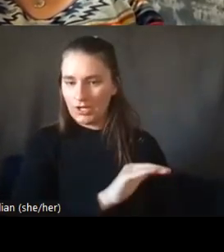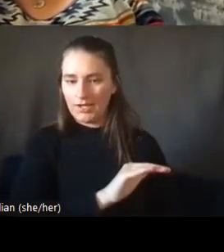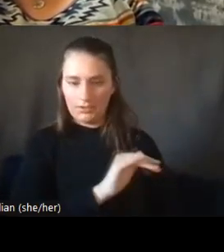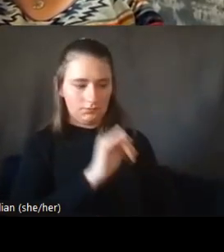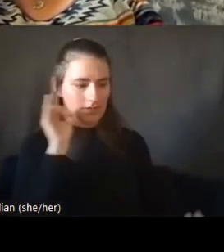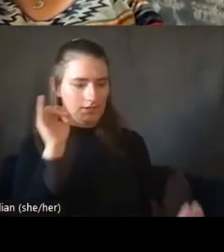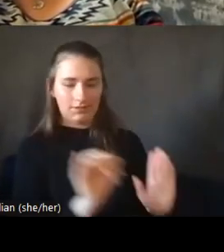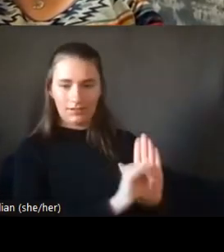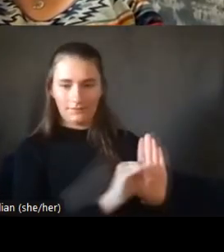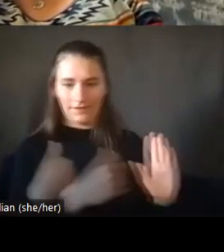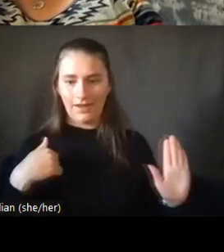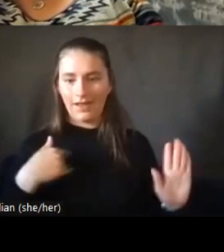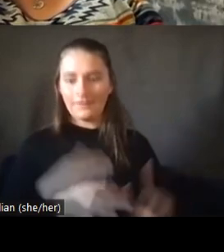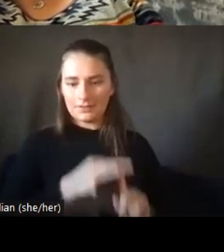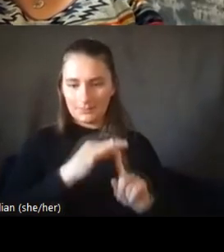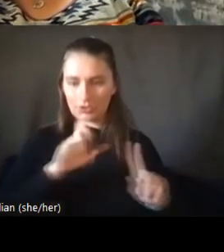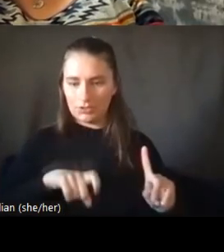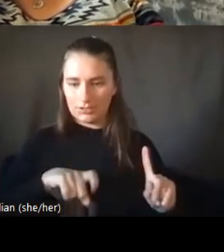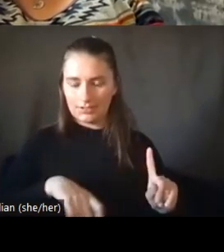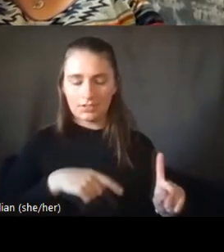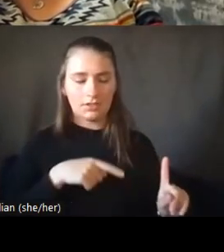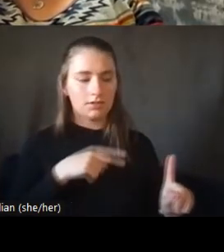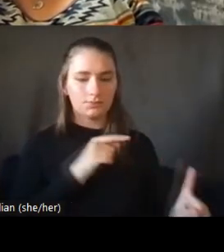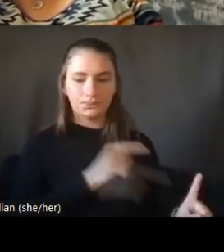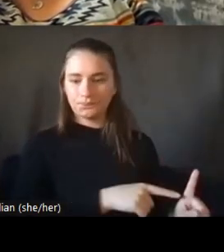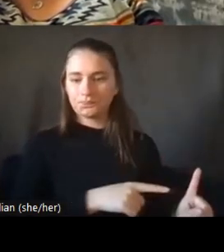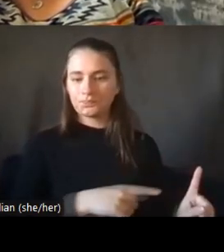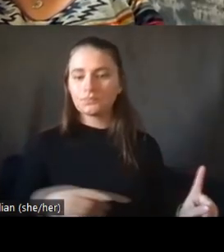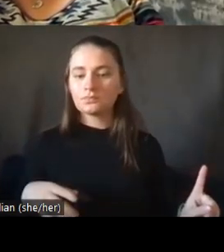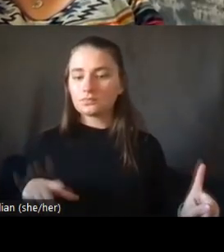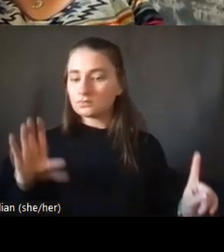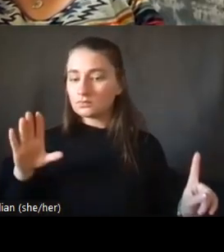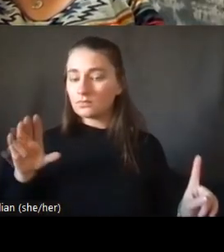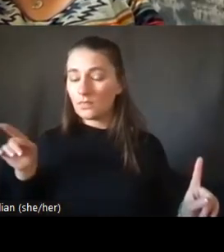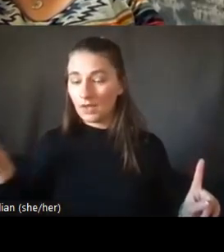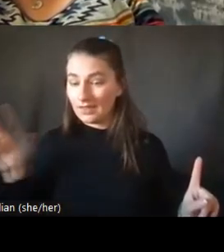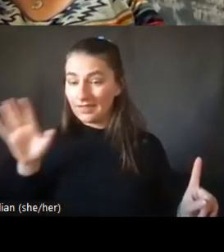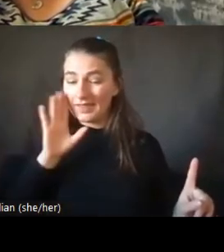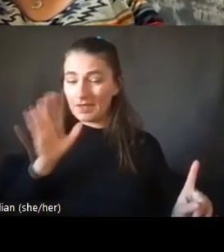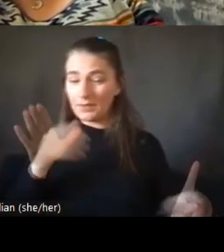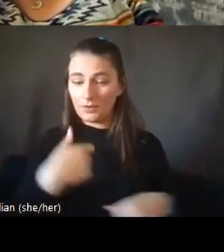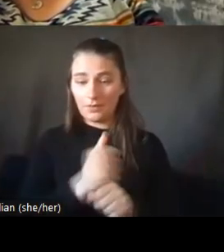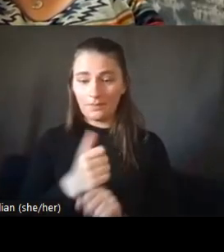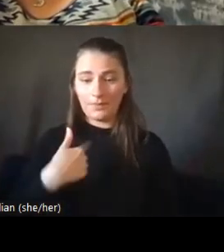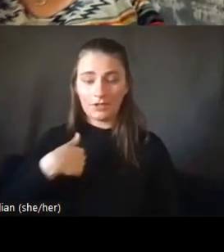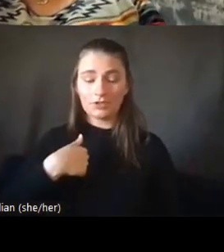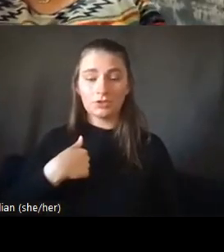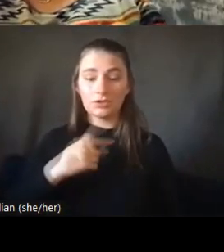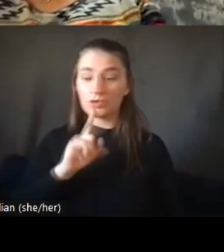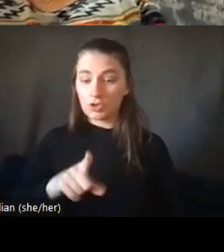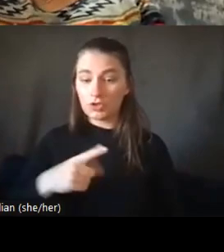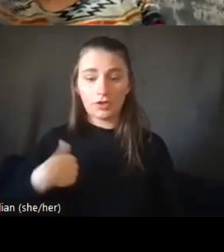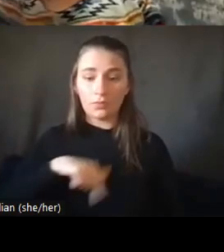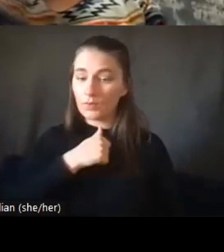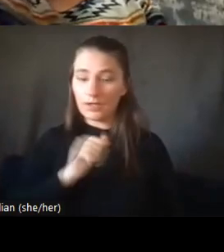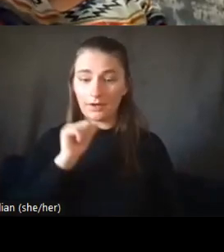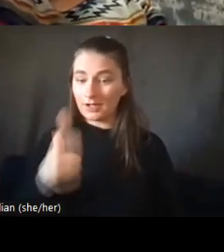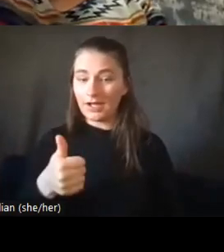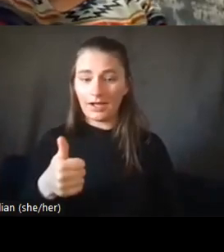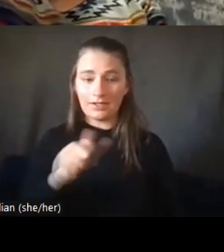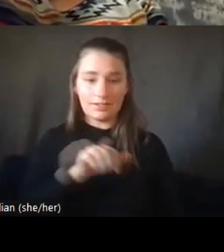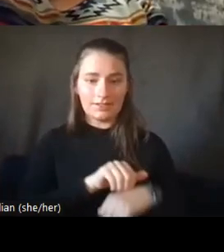with special needs. And they will make sure that we're not sent to